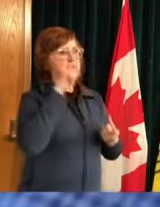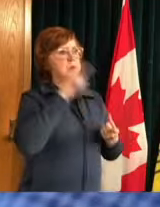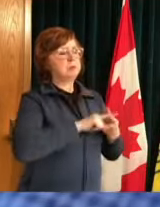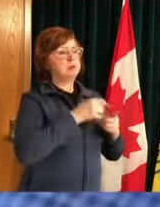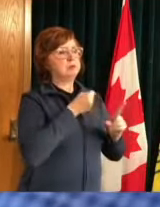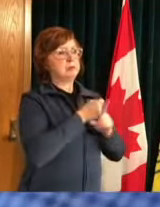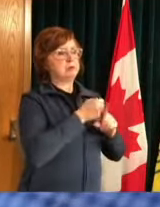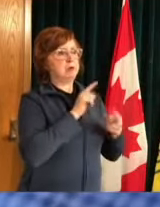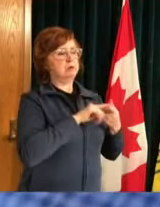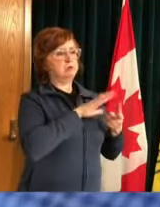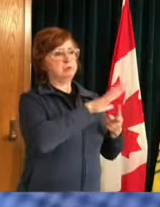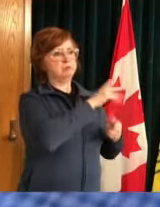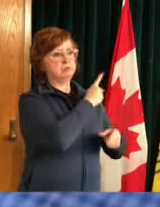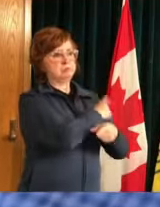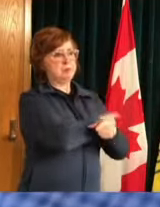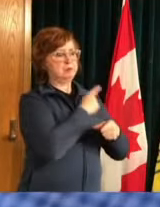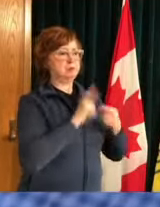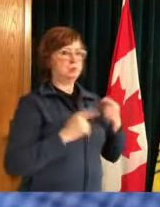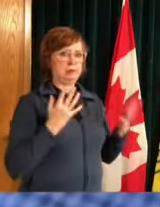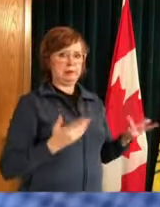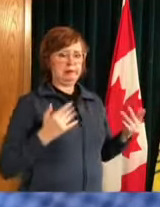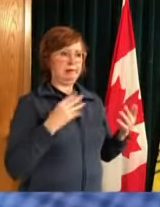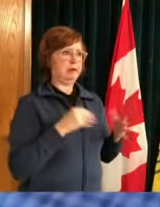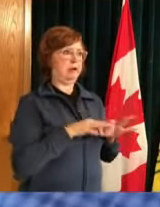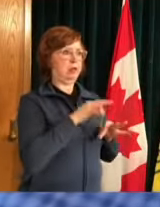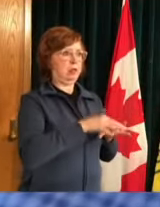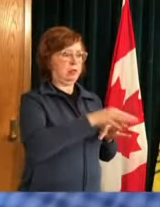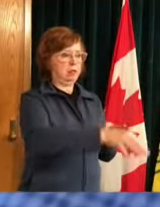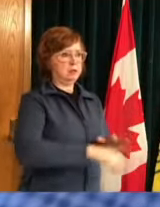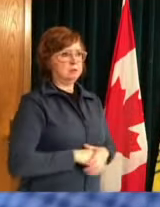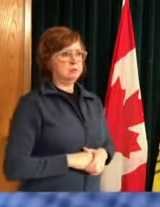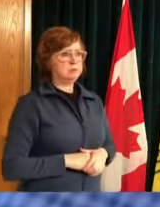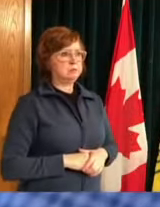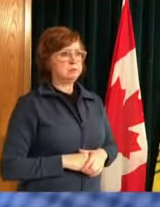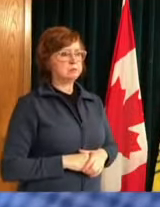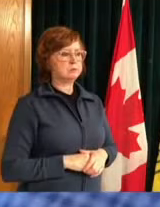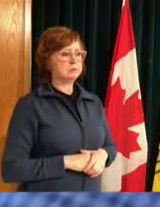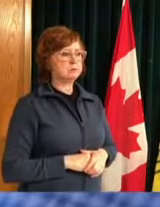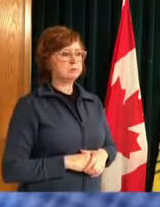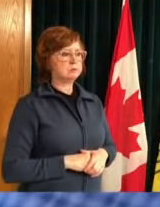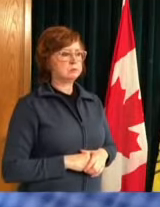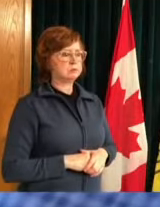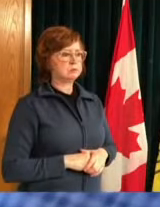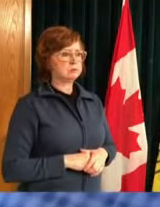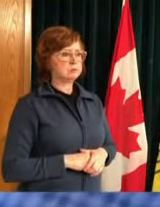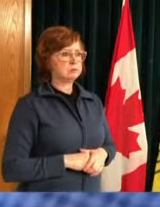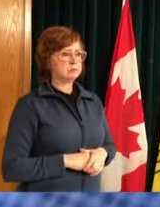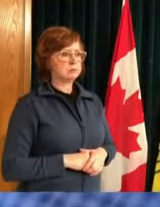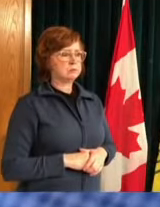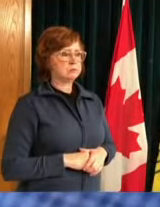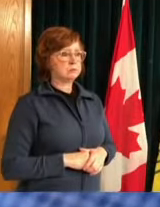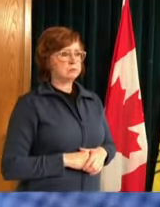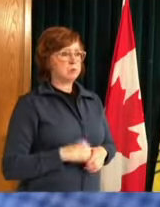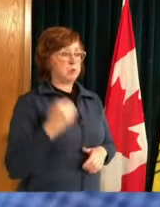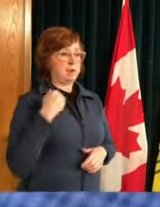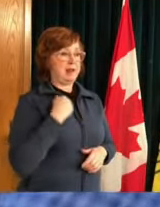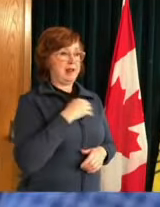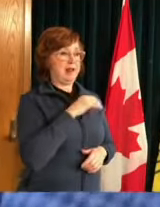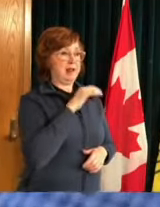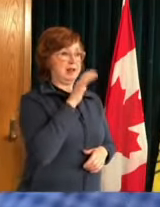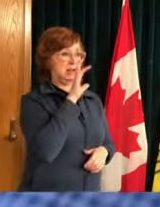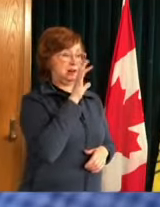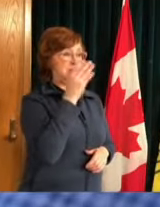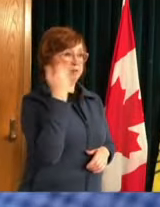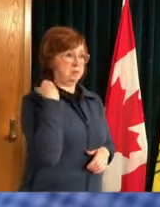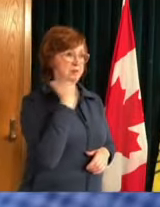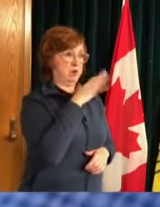to the numbers you know recently premier already talked about the 9 000 modern appointments every book but i think it's it's well over 21 000 appointments that we've had to